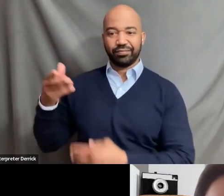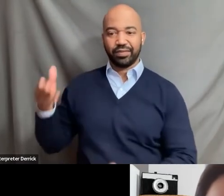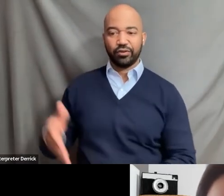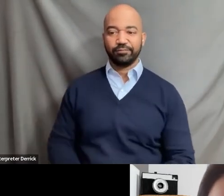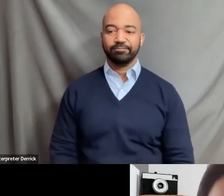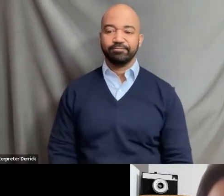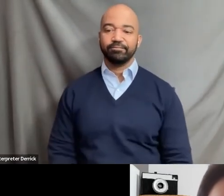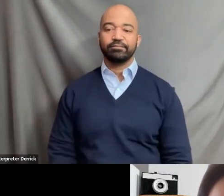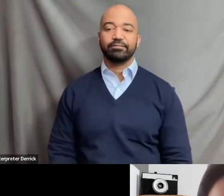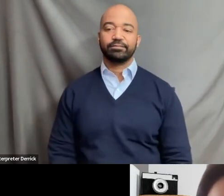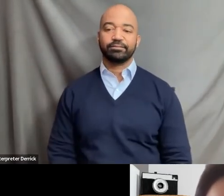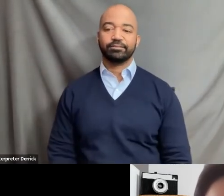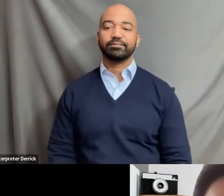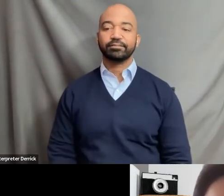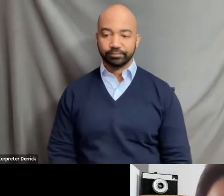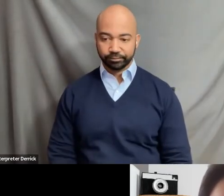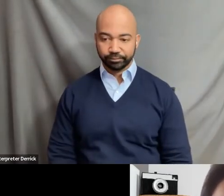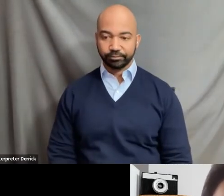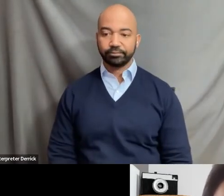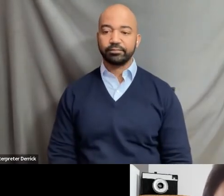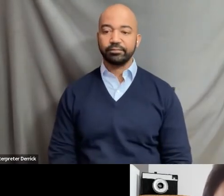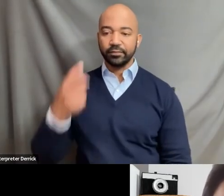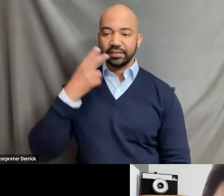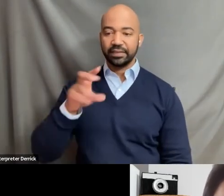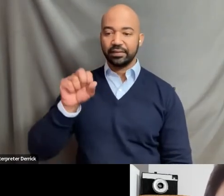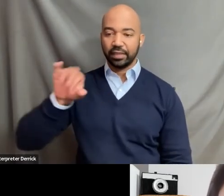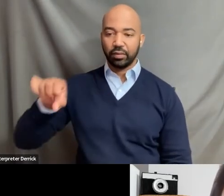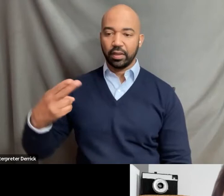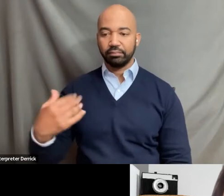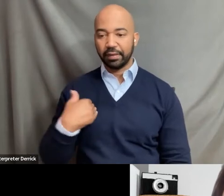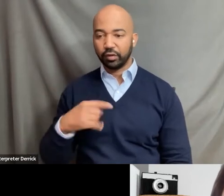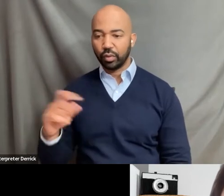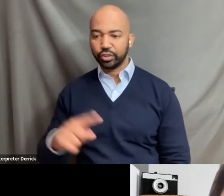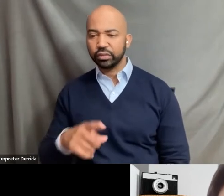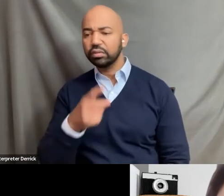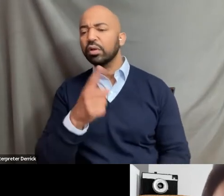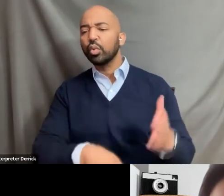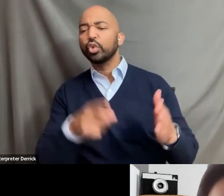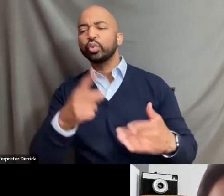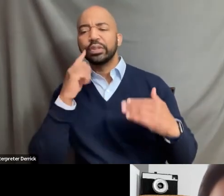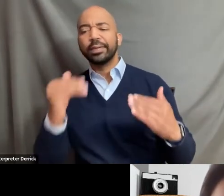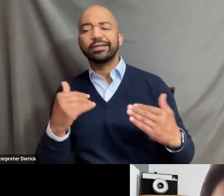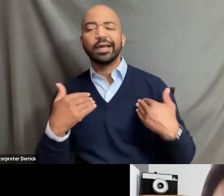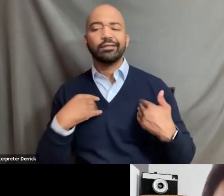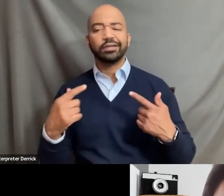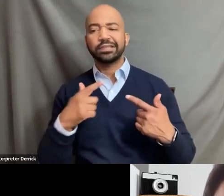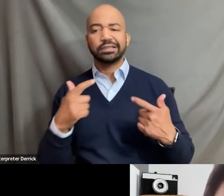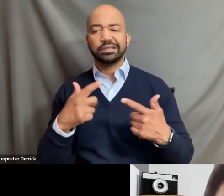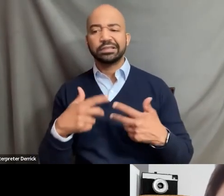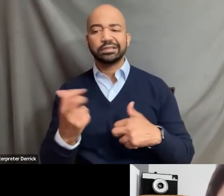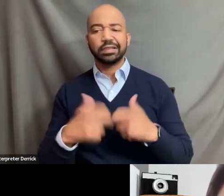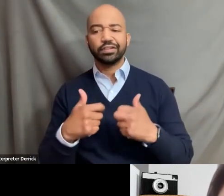I've seen that. Oh, Sarah, Sarah has a question. What do you expect to be the biggest challenges in